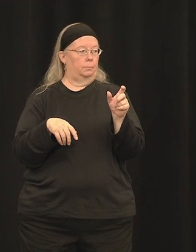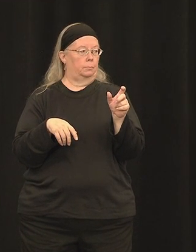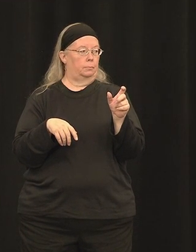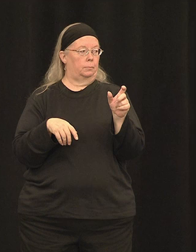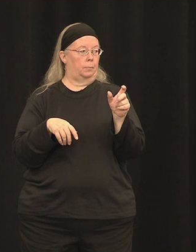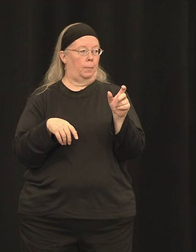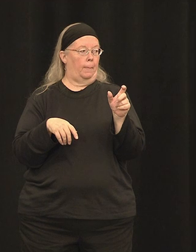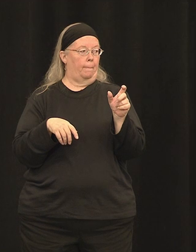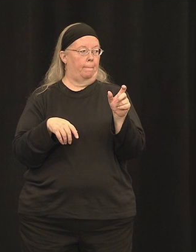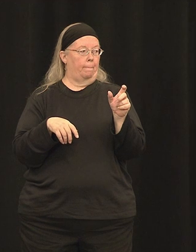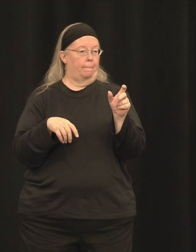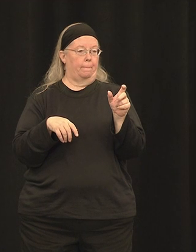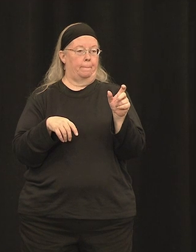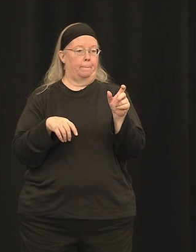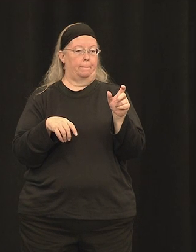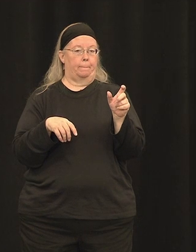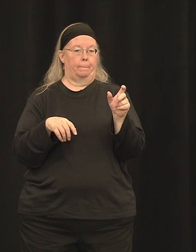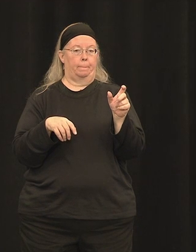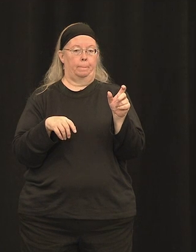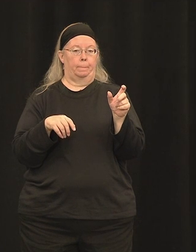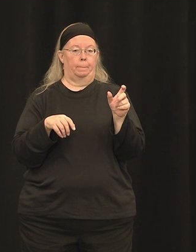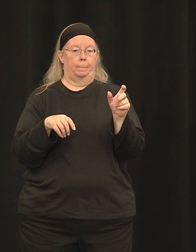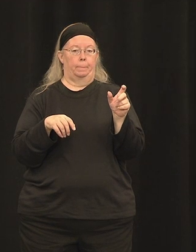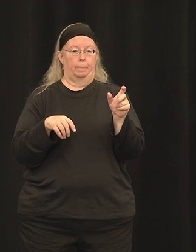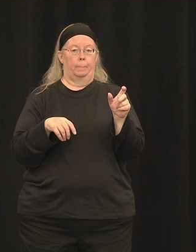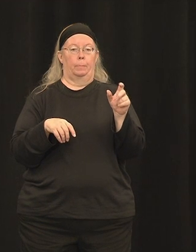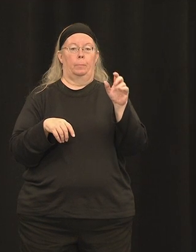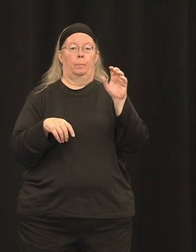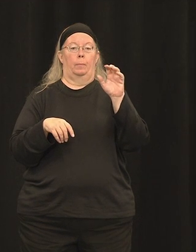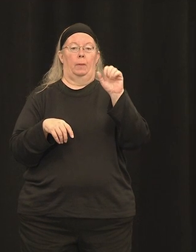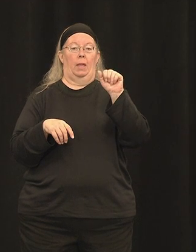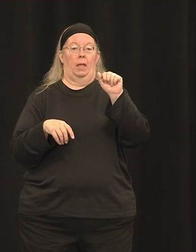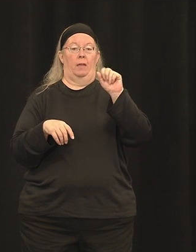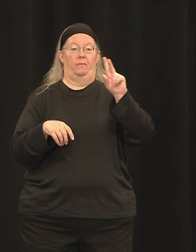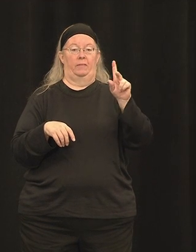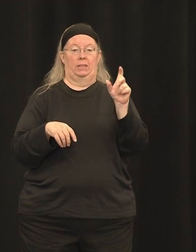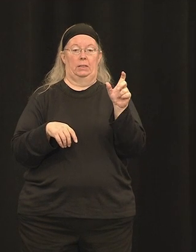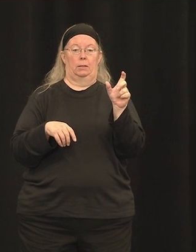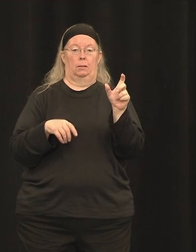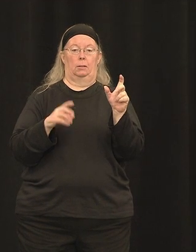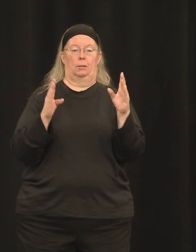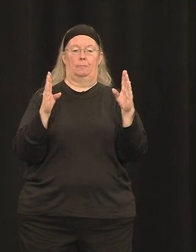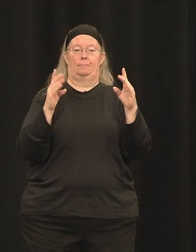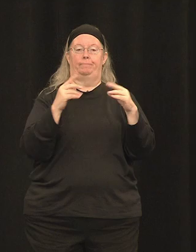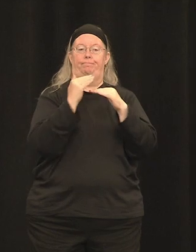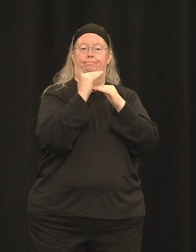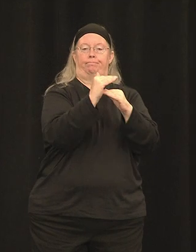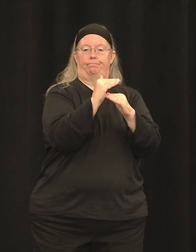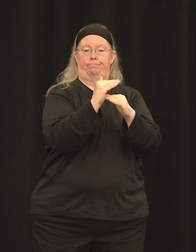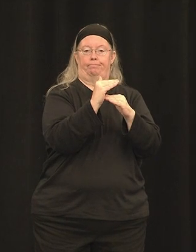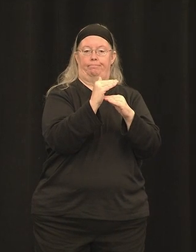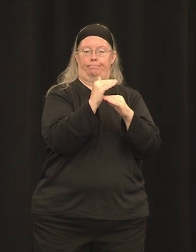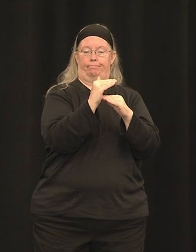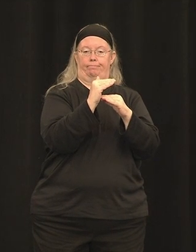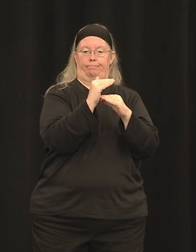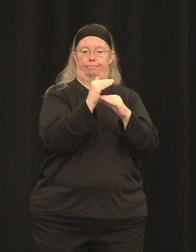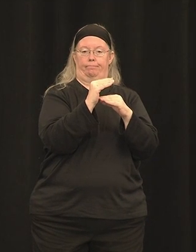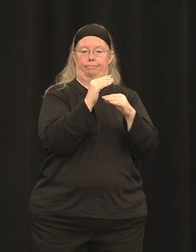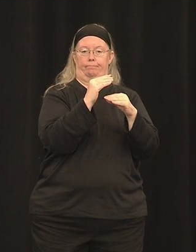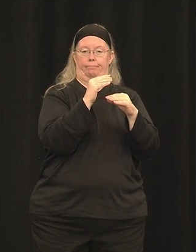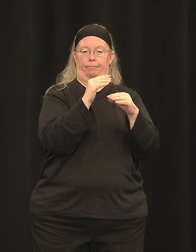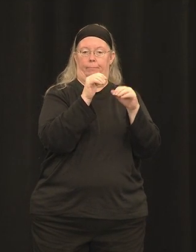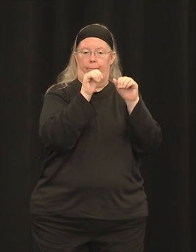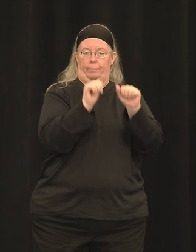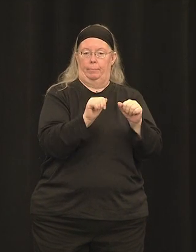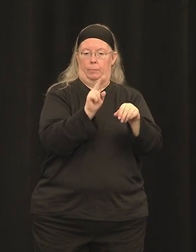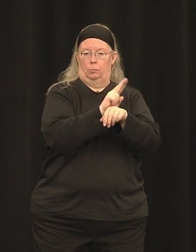Adeno-associated viral vectors have a limited packaging capacity and cannot be used to deliver gene constructs larger than 5